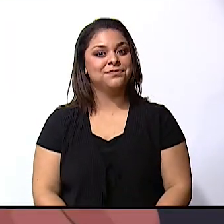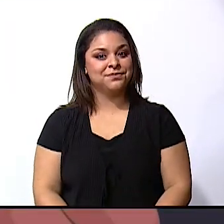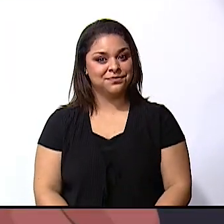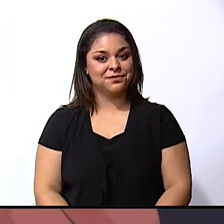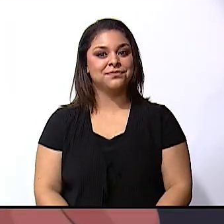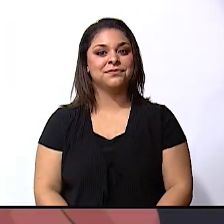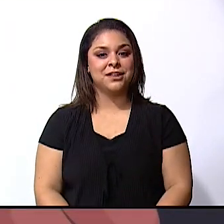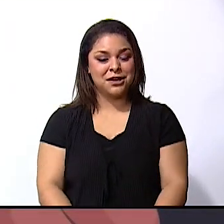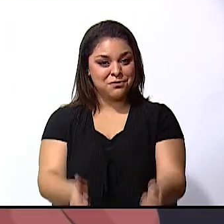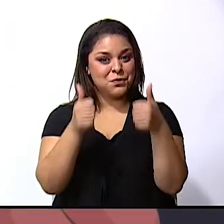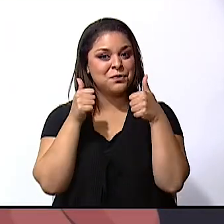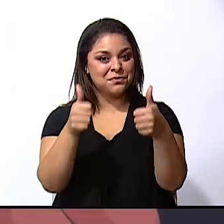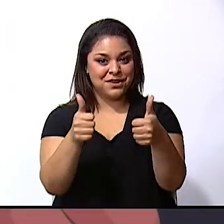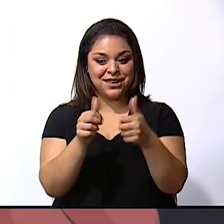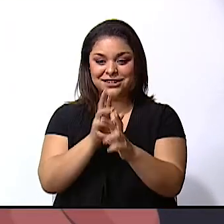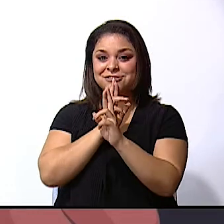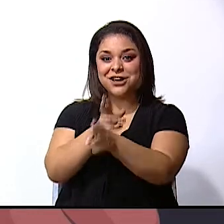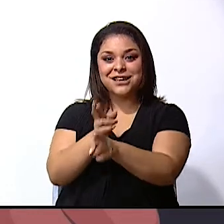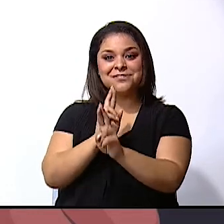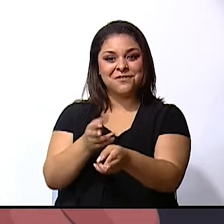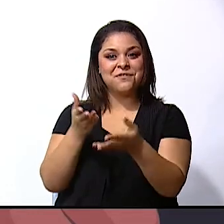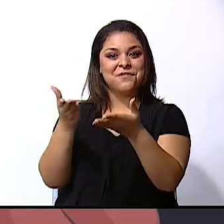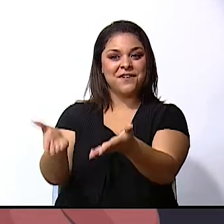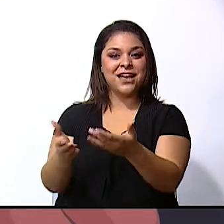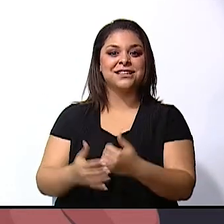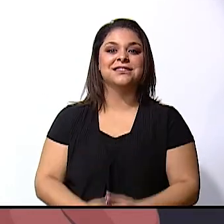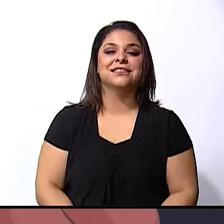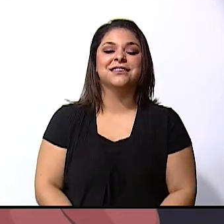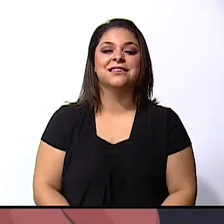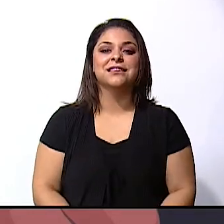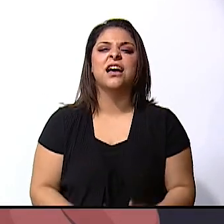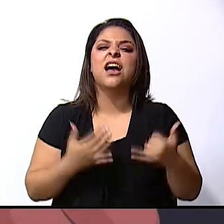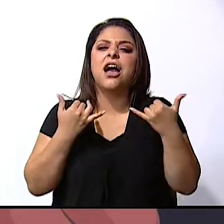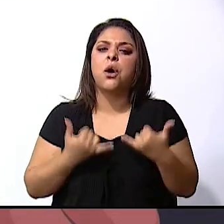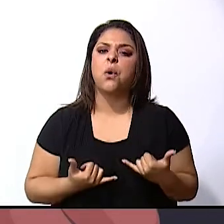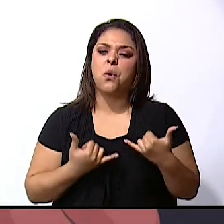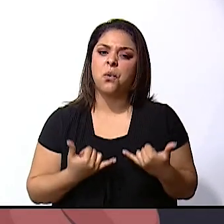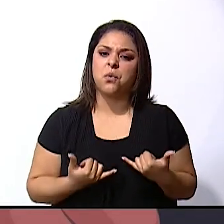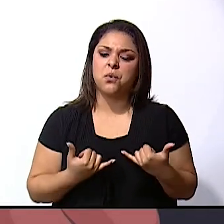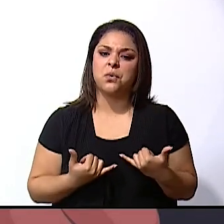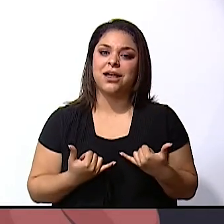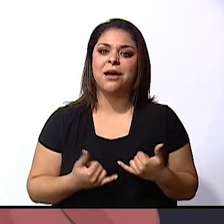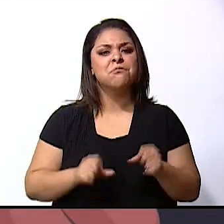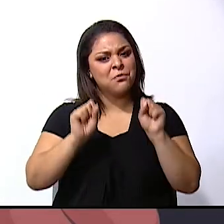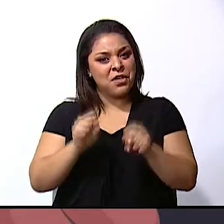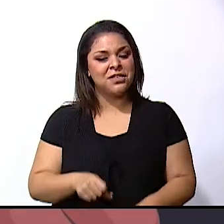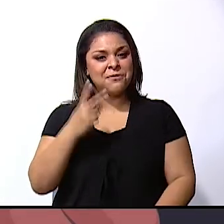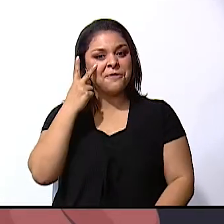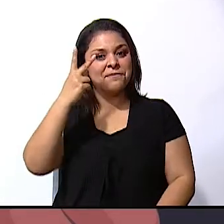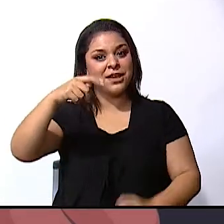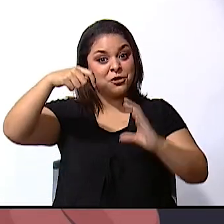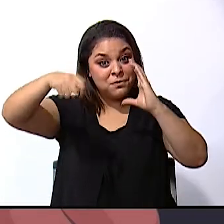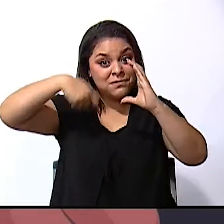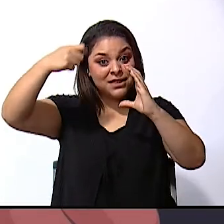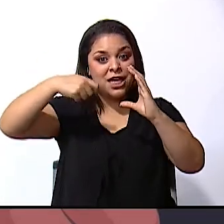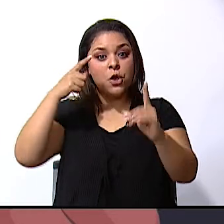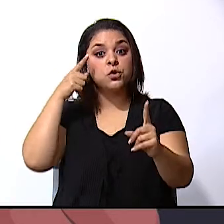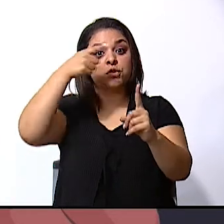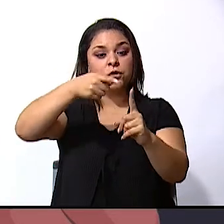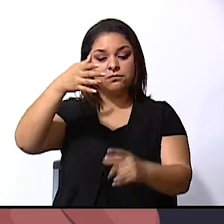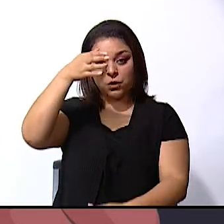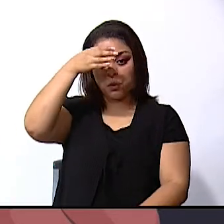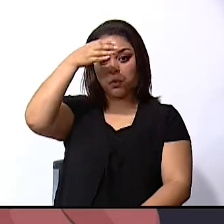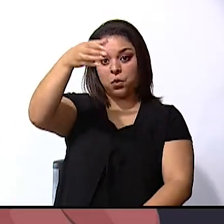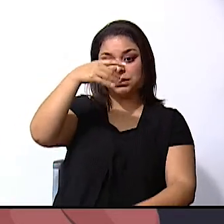very good answers now what about if we watch a video about the cultural